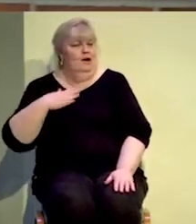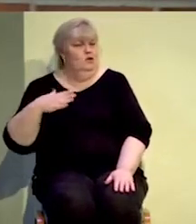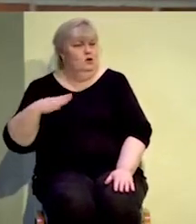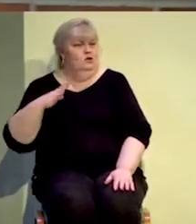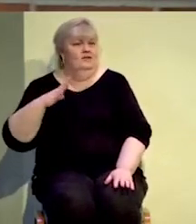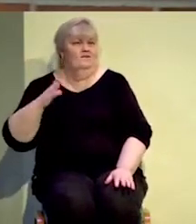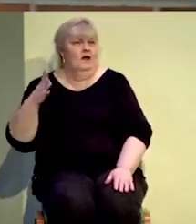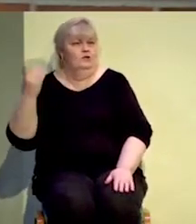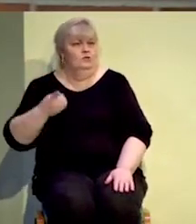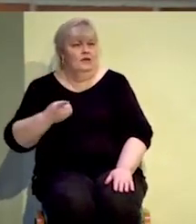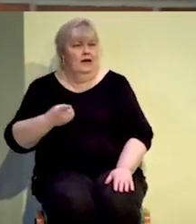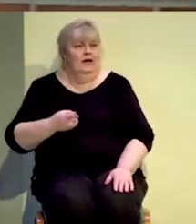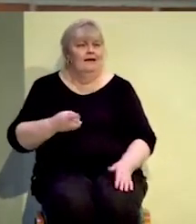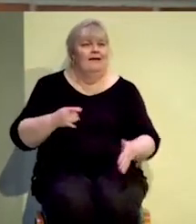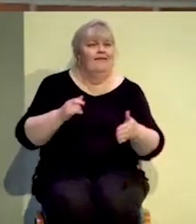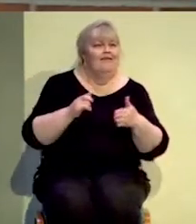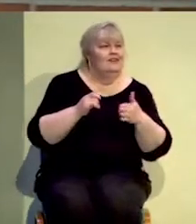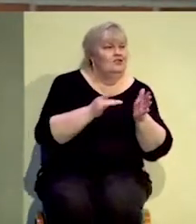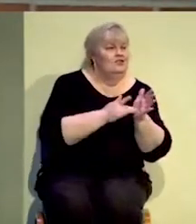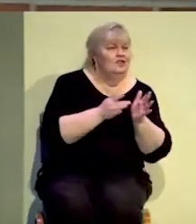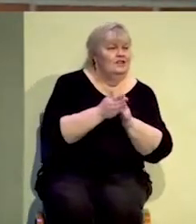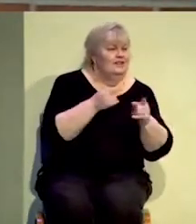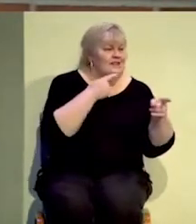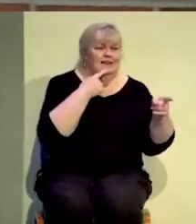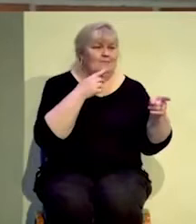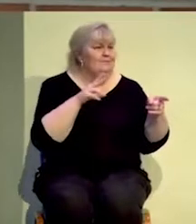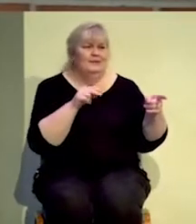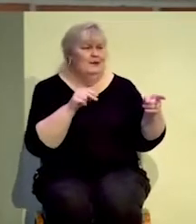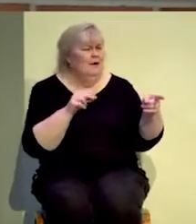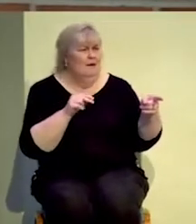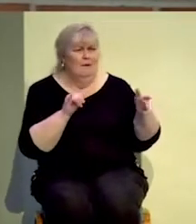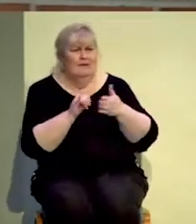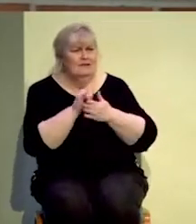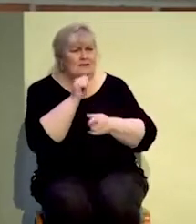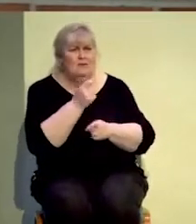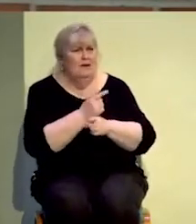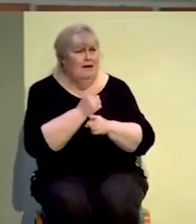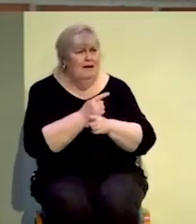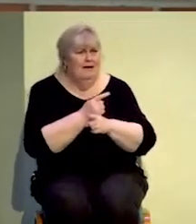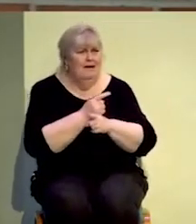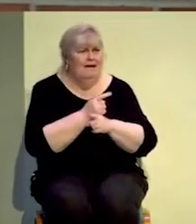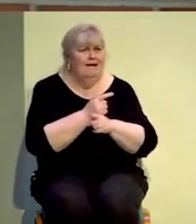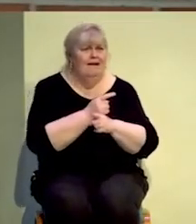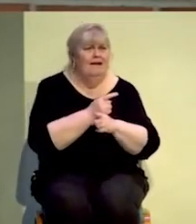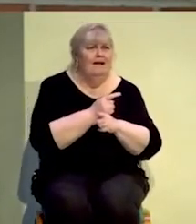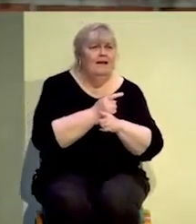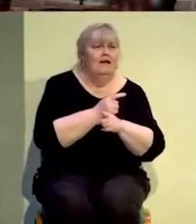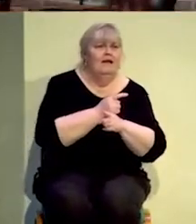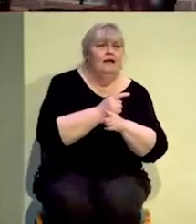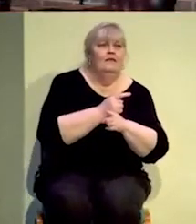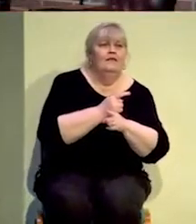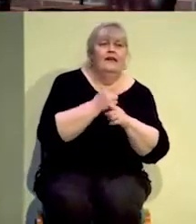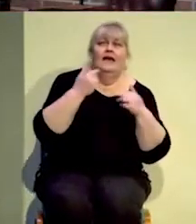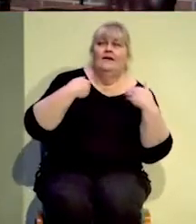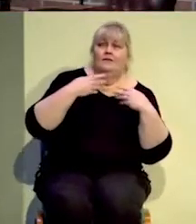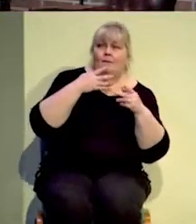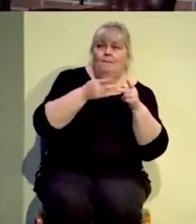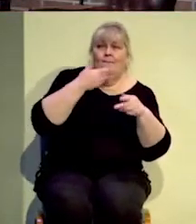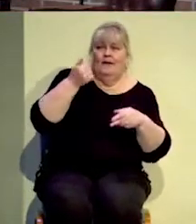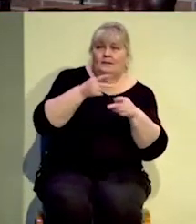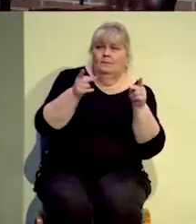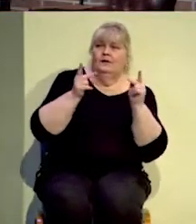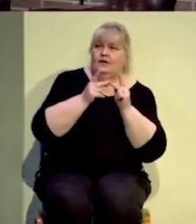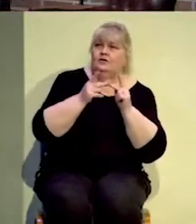I look good today? Listen, Jesus calls that out. He goes on to say and they love the place of honor at feast and the best seats in the